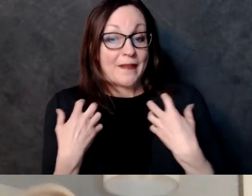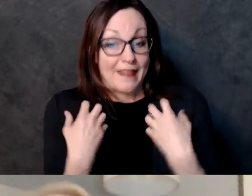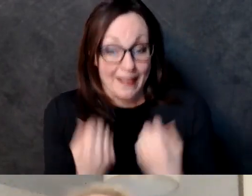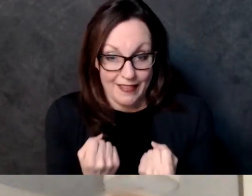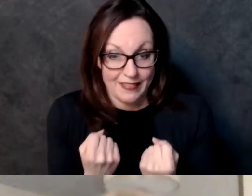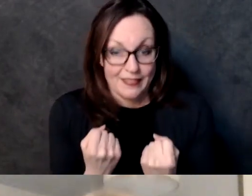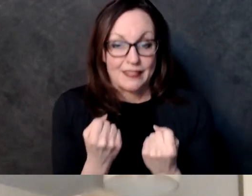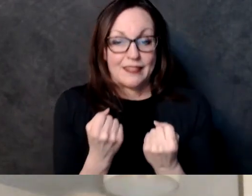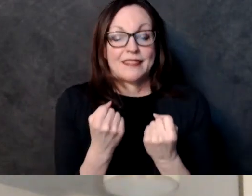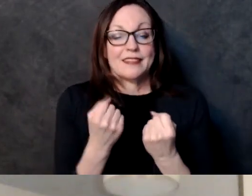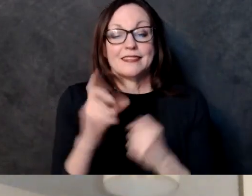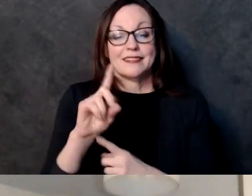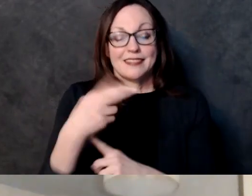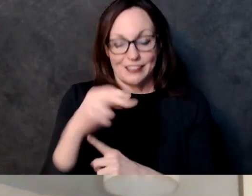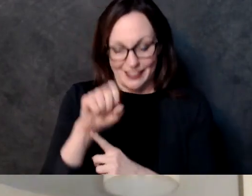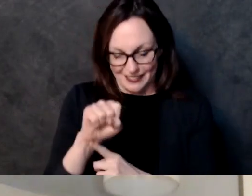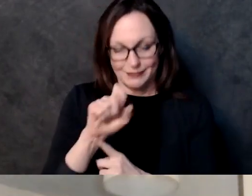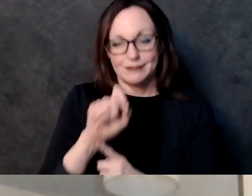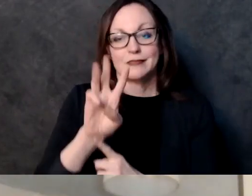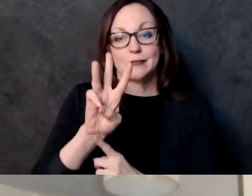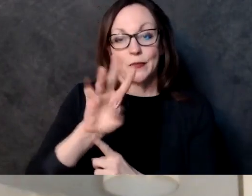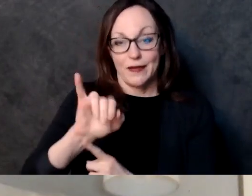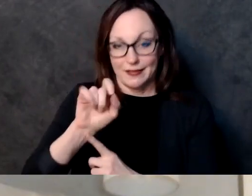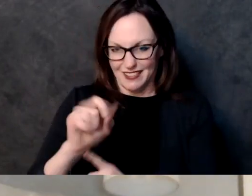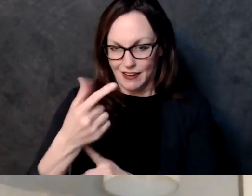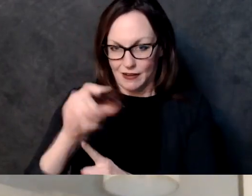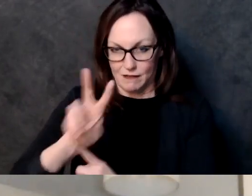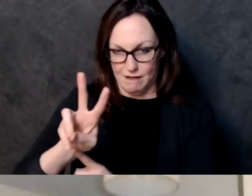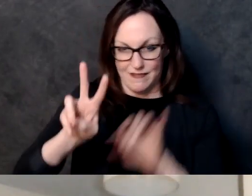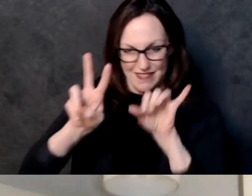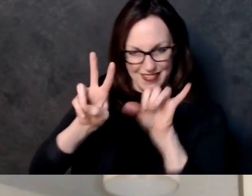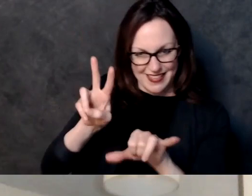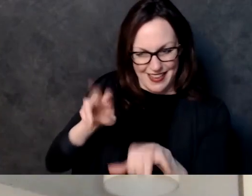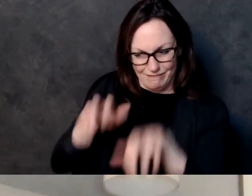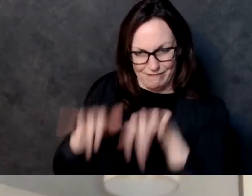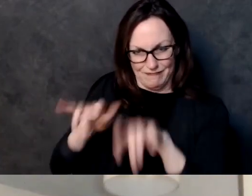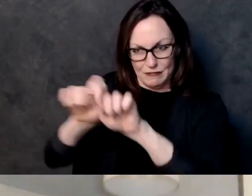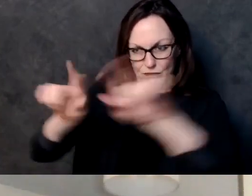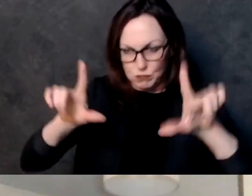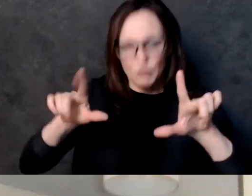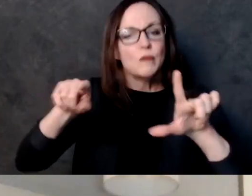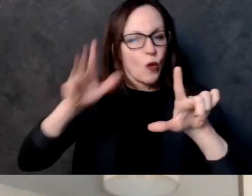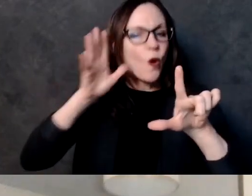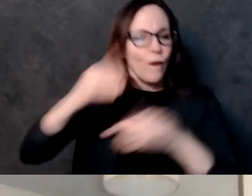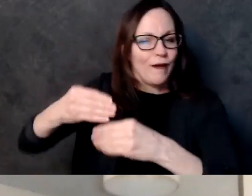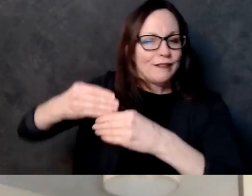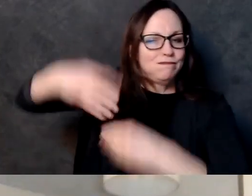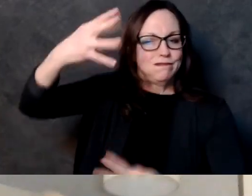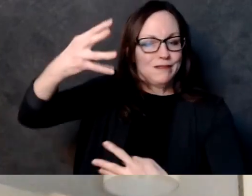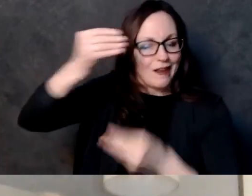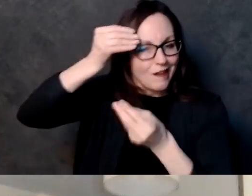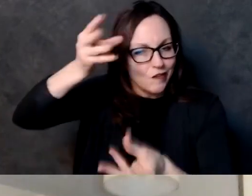testing i'll post that in the chat um you may also be eligible to receive an at-home testing kit as supplies